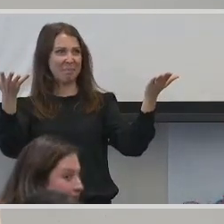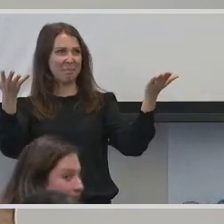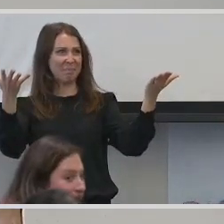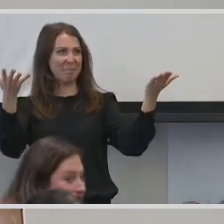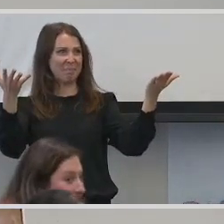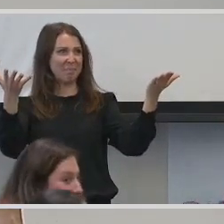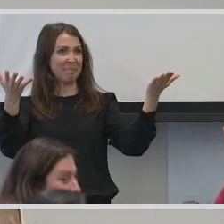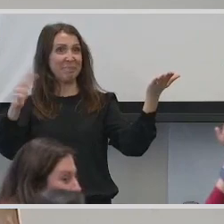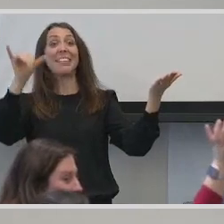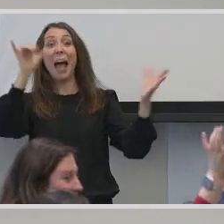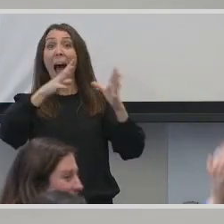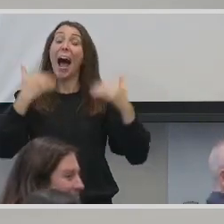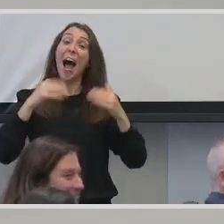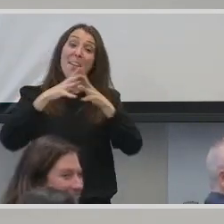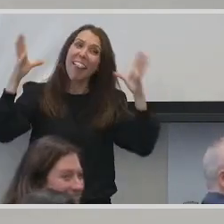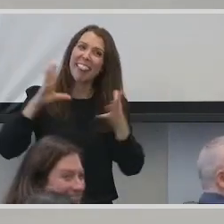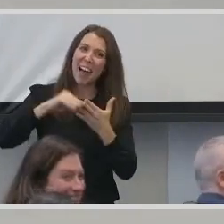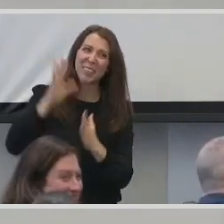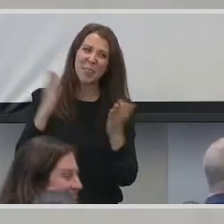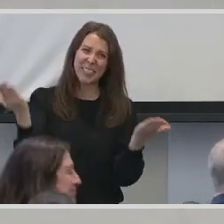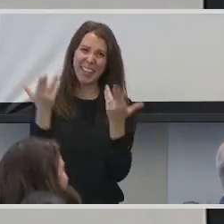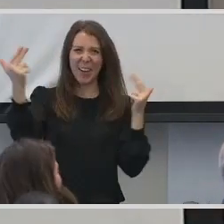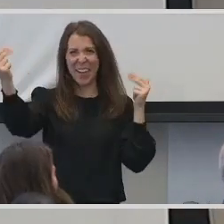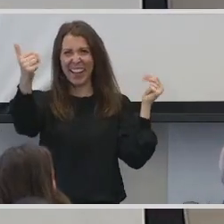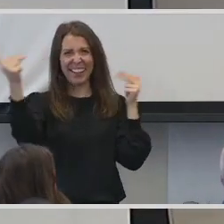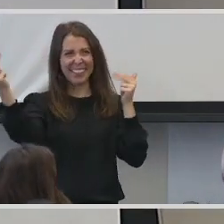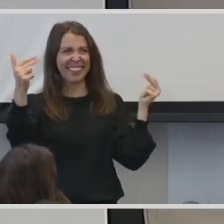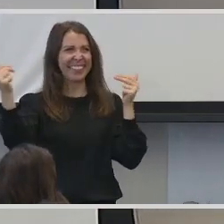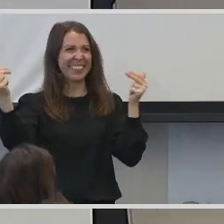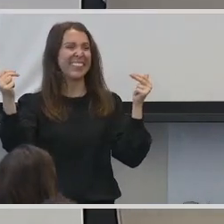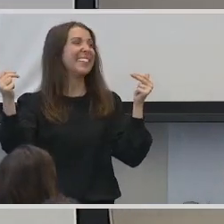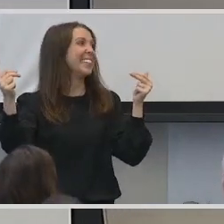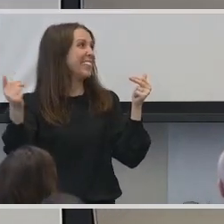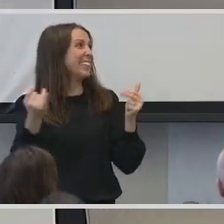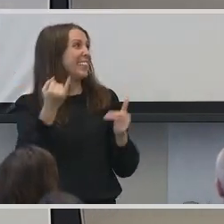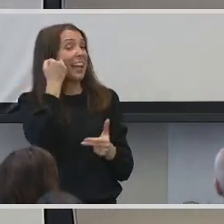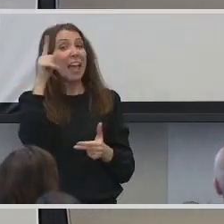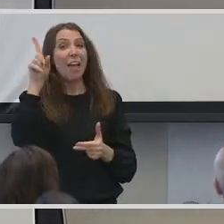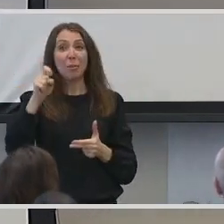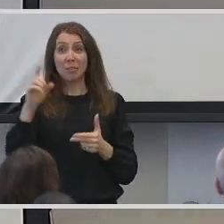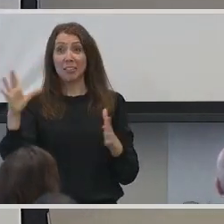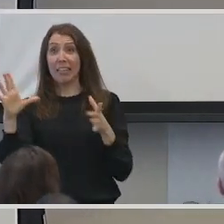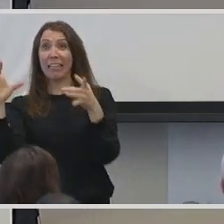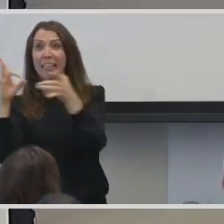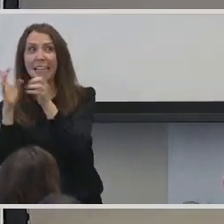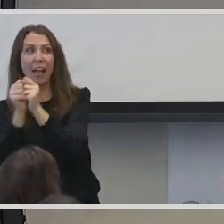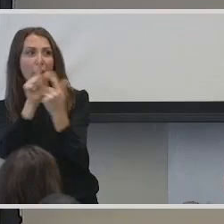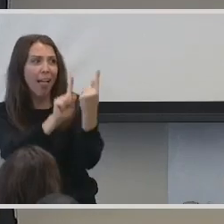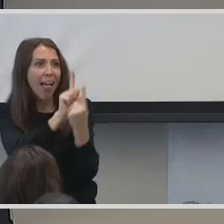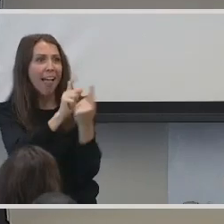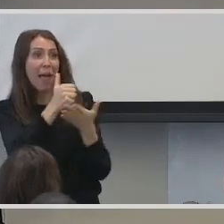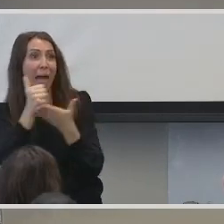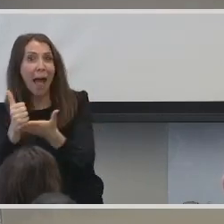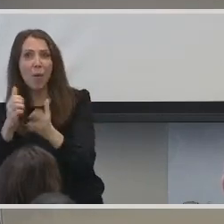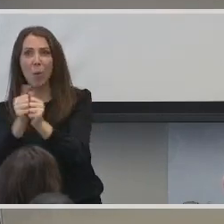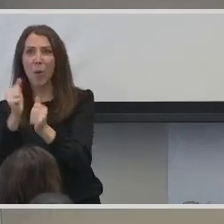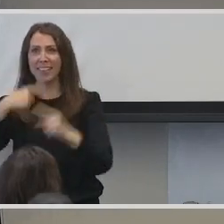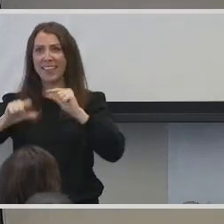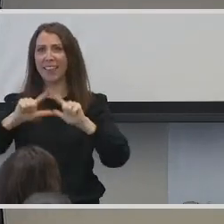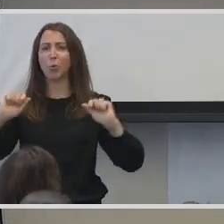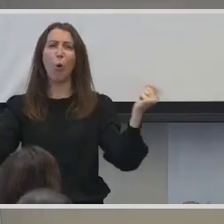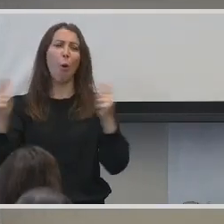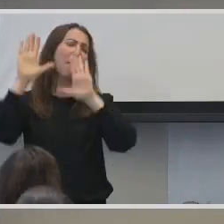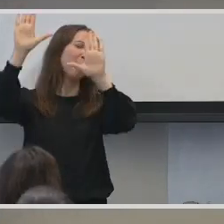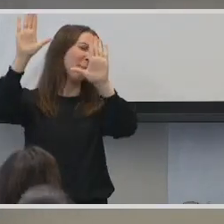Okay. Well, I have a lot of students here. So if you need help, you can ask any one of them to help you with sign language. They're all amazing.